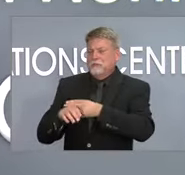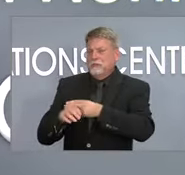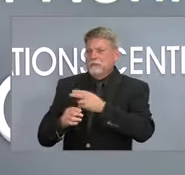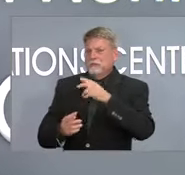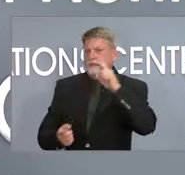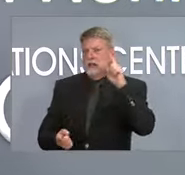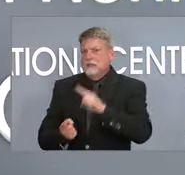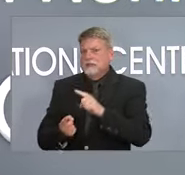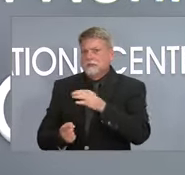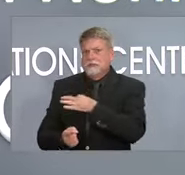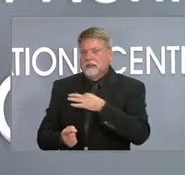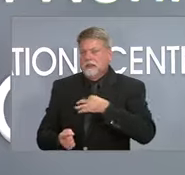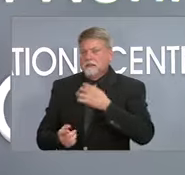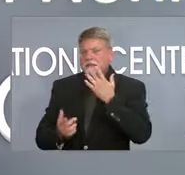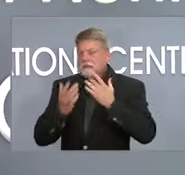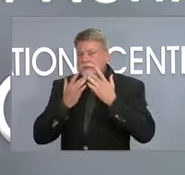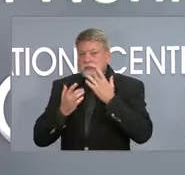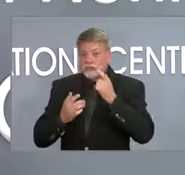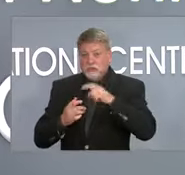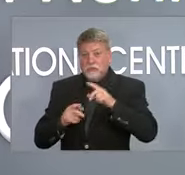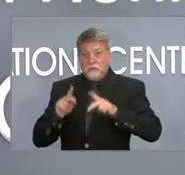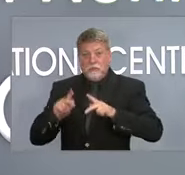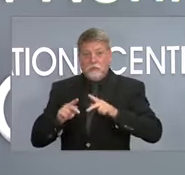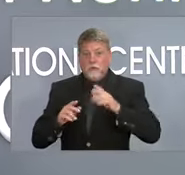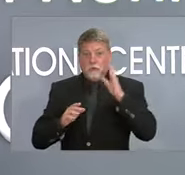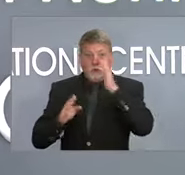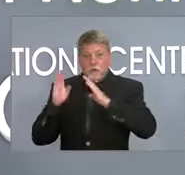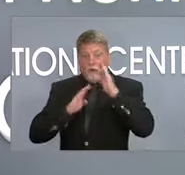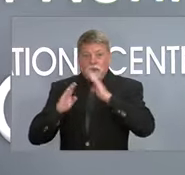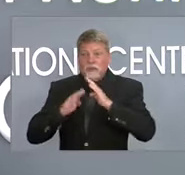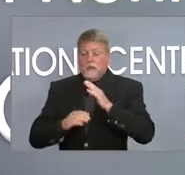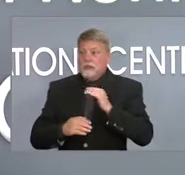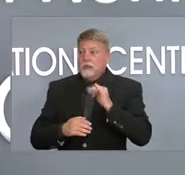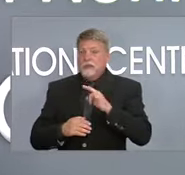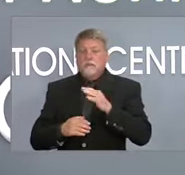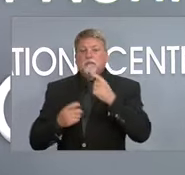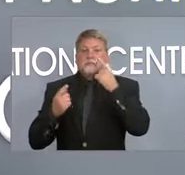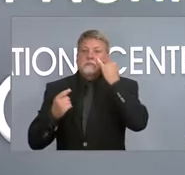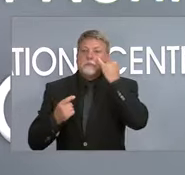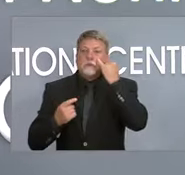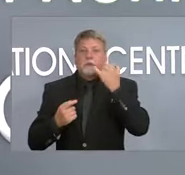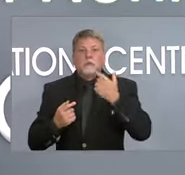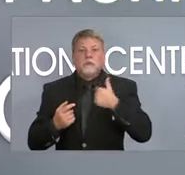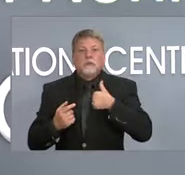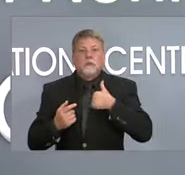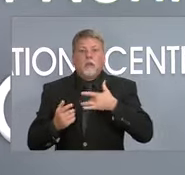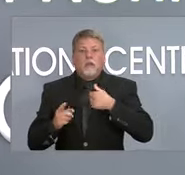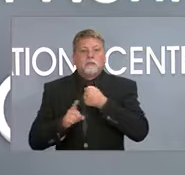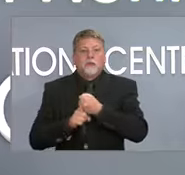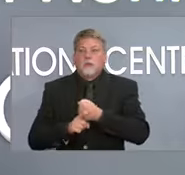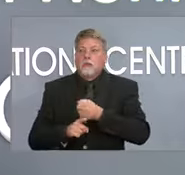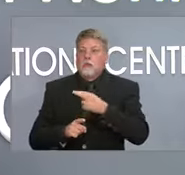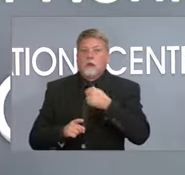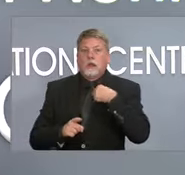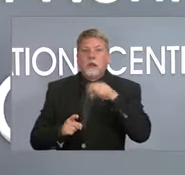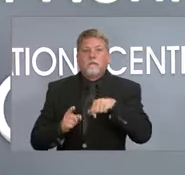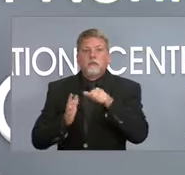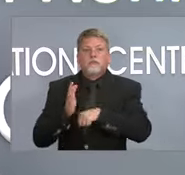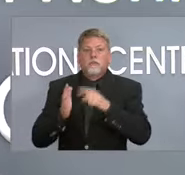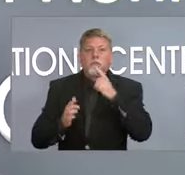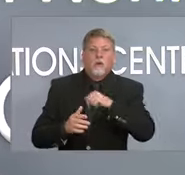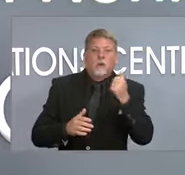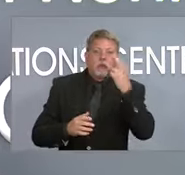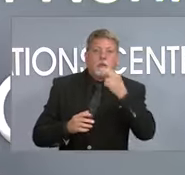any concern that the public should have about if they have a heart attack or a, you know, other surgery schedule that they're not going to be people